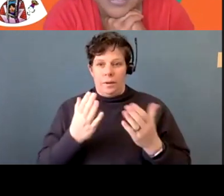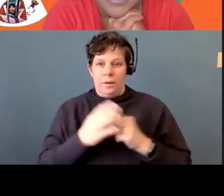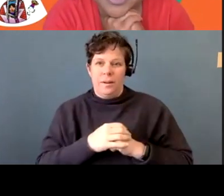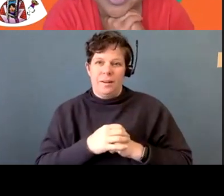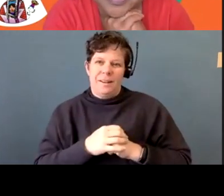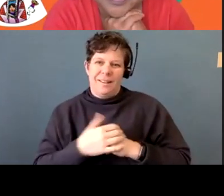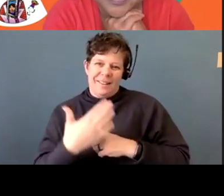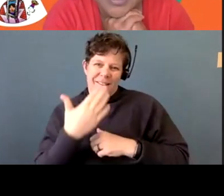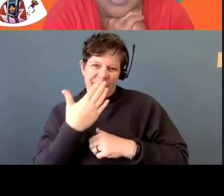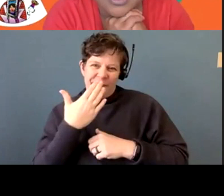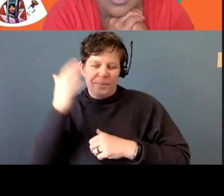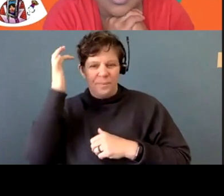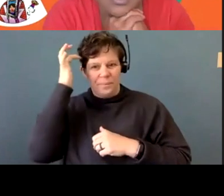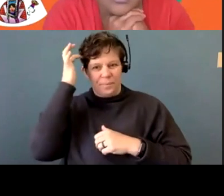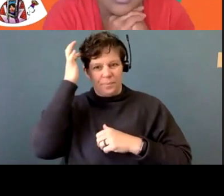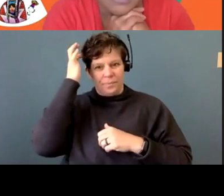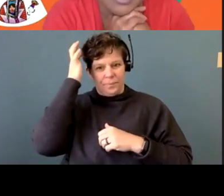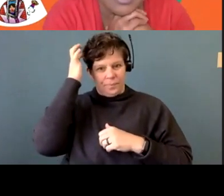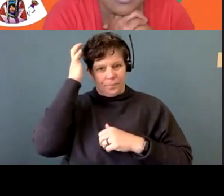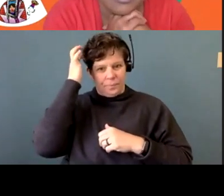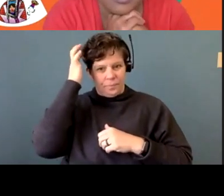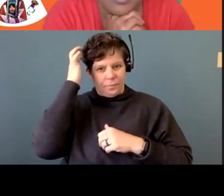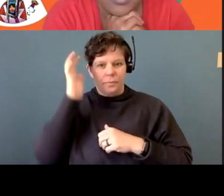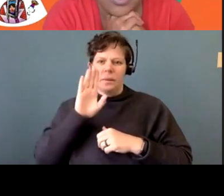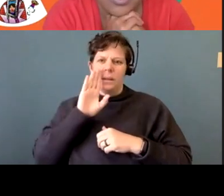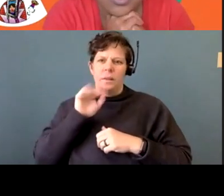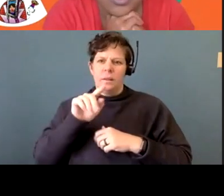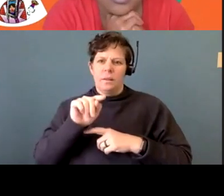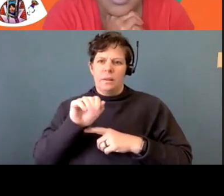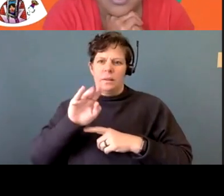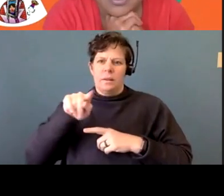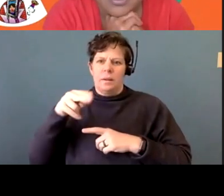Thank you. And do you, I know, Tabitha, you...